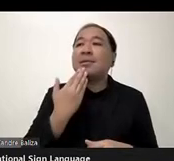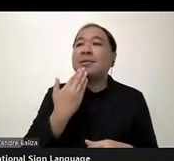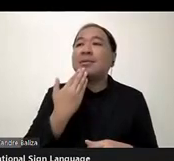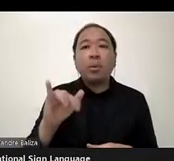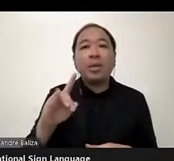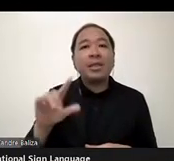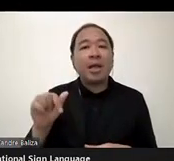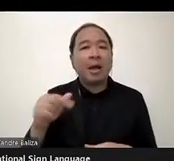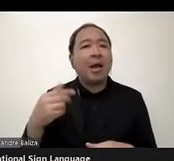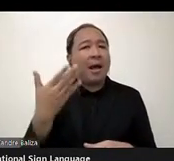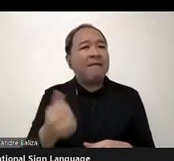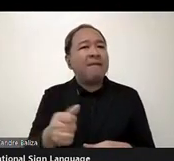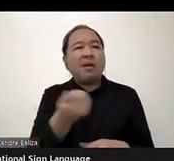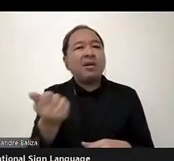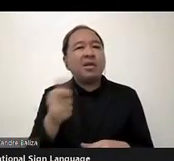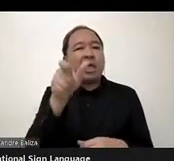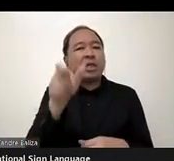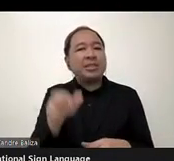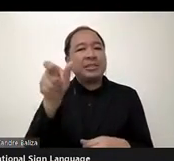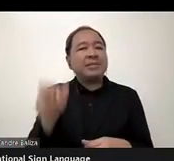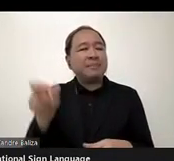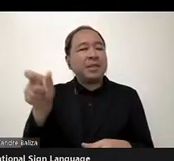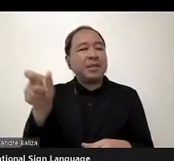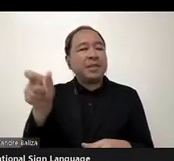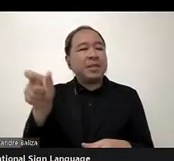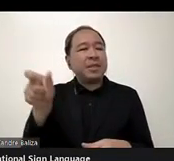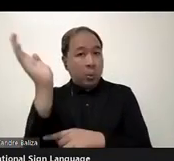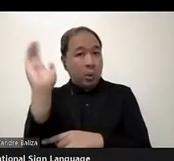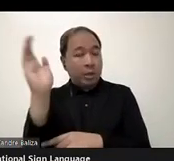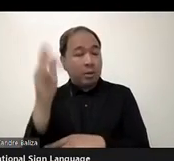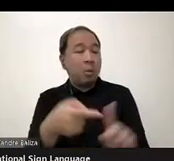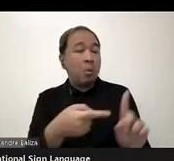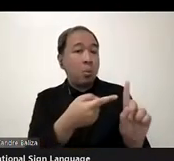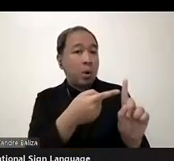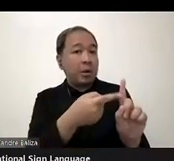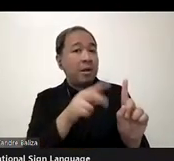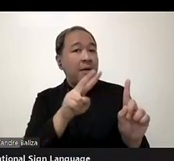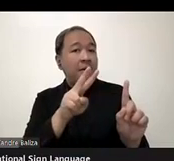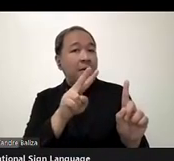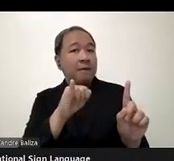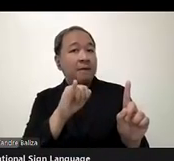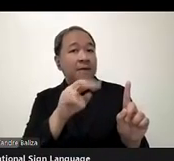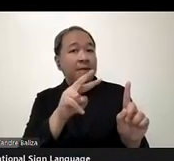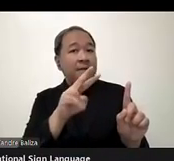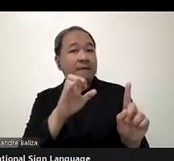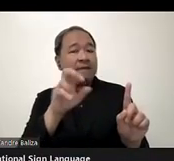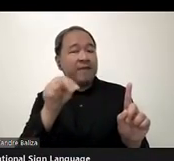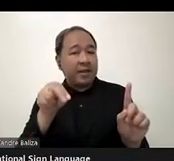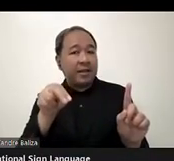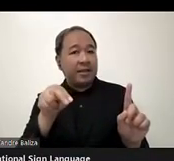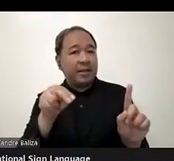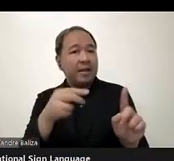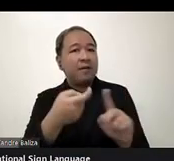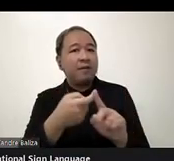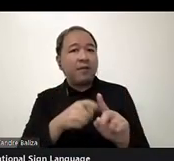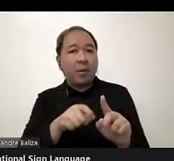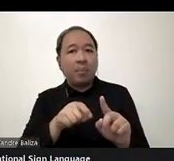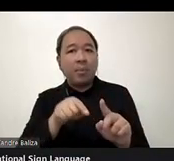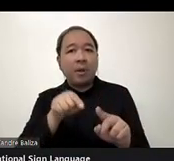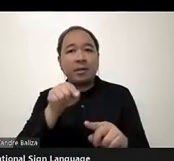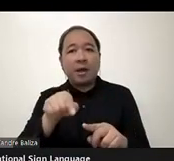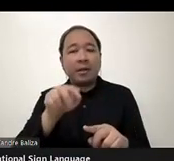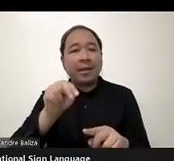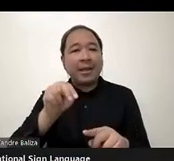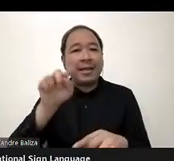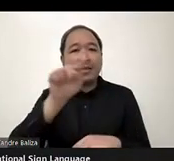speakers as well, and one of them is Vivian from .NZ. And I really am